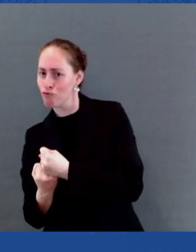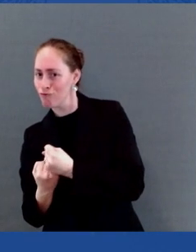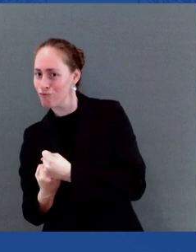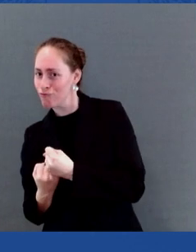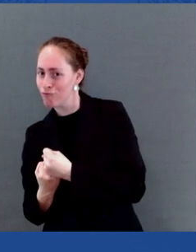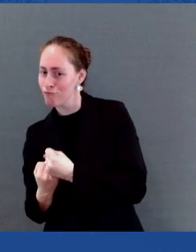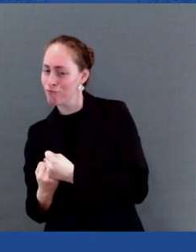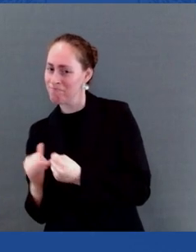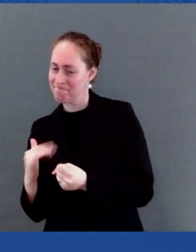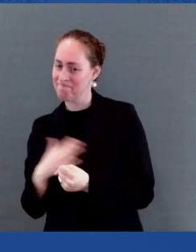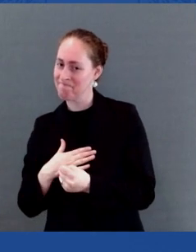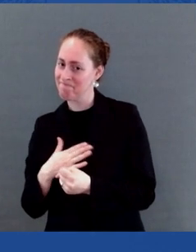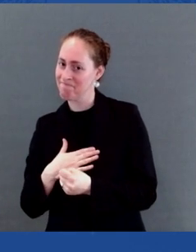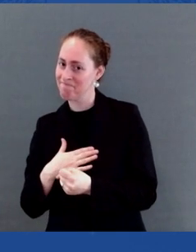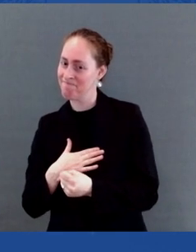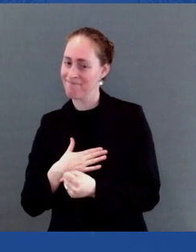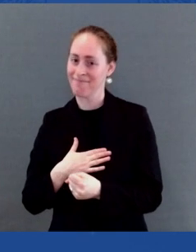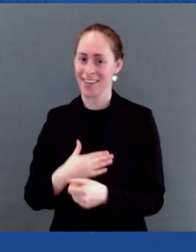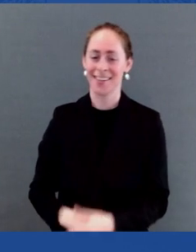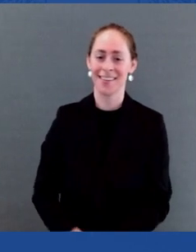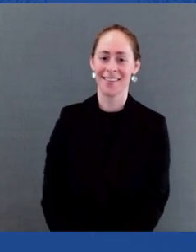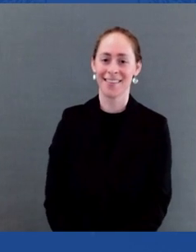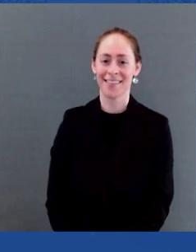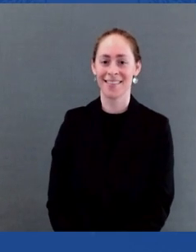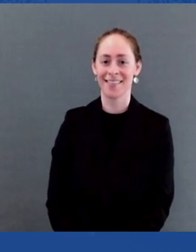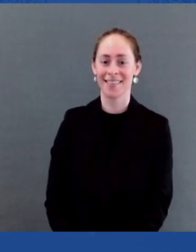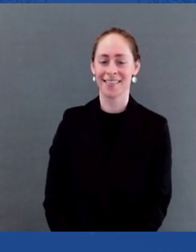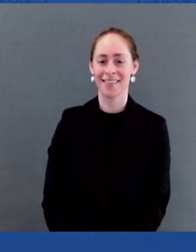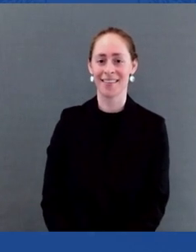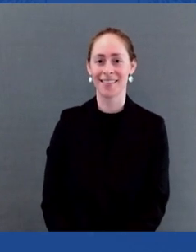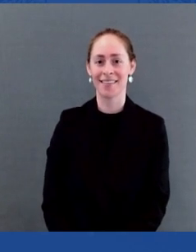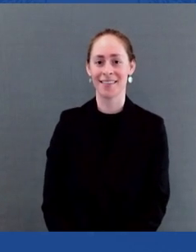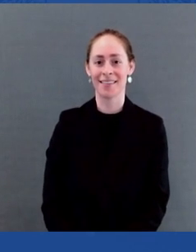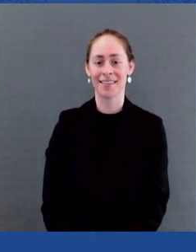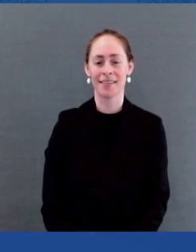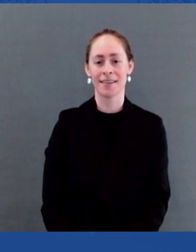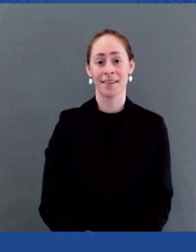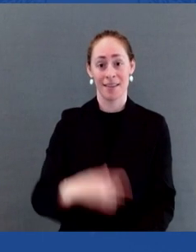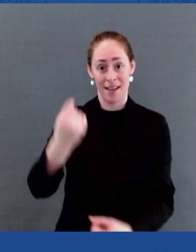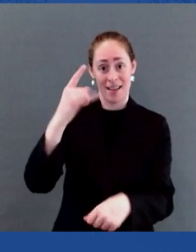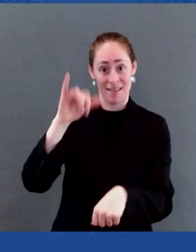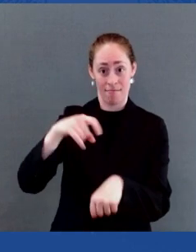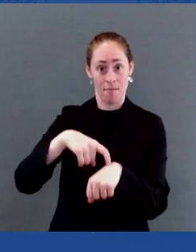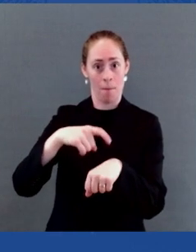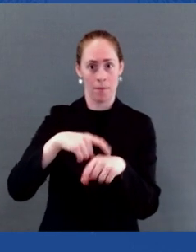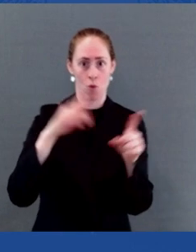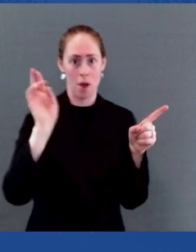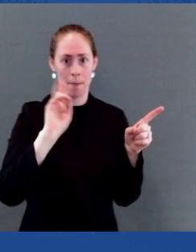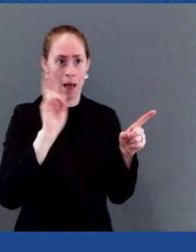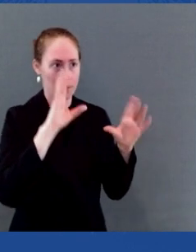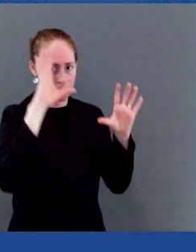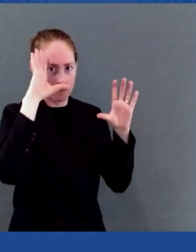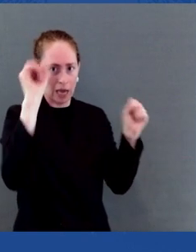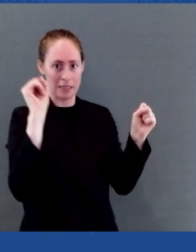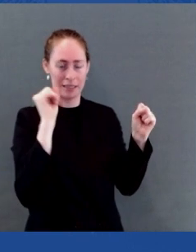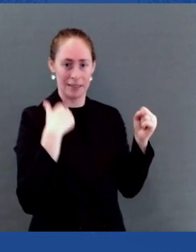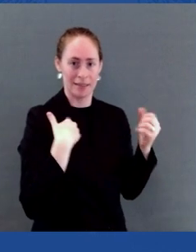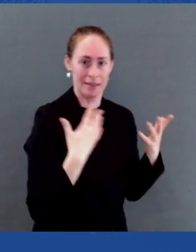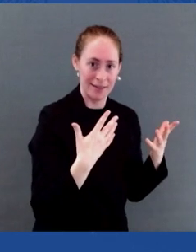And believe it or not, there was a Republican President, and I'm not being a wise guy when I say this, who